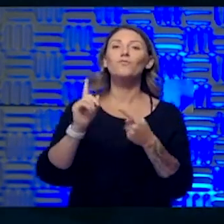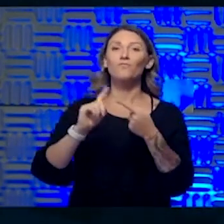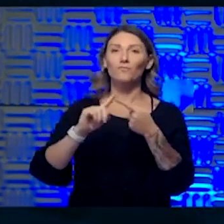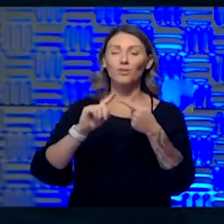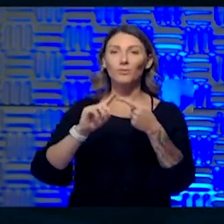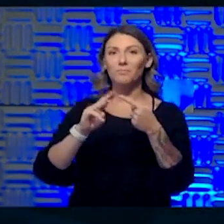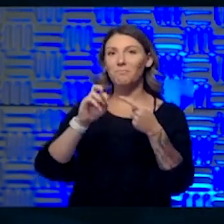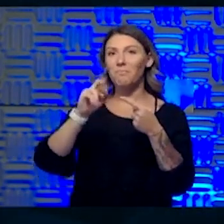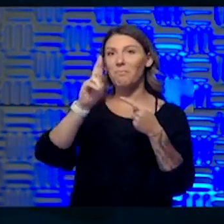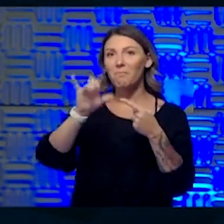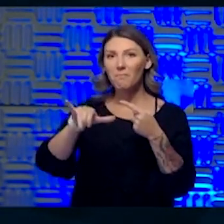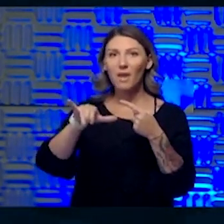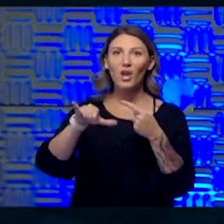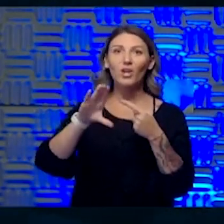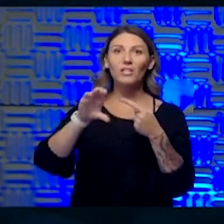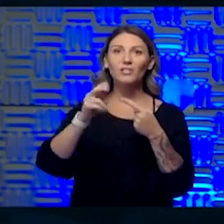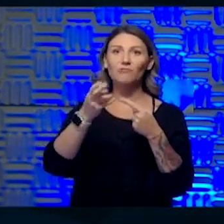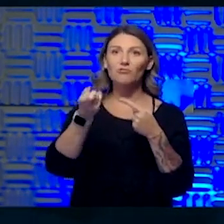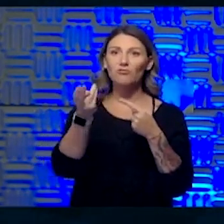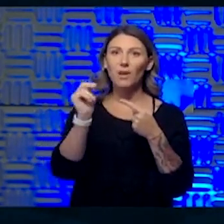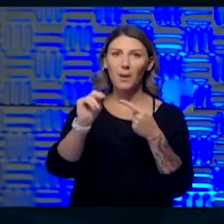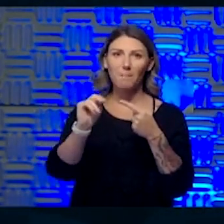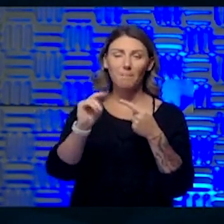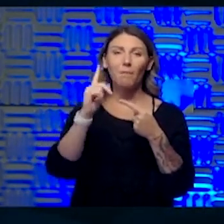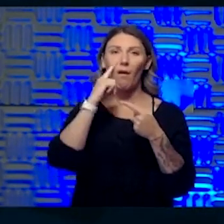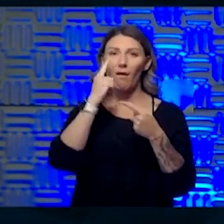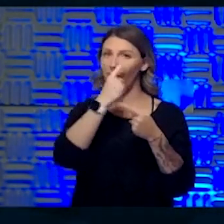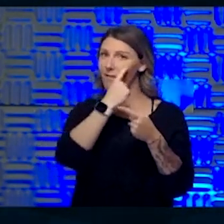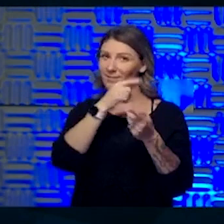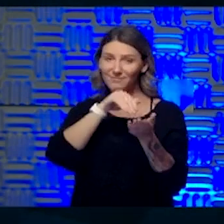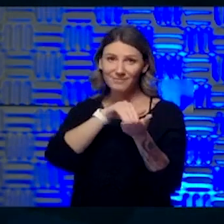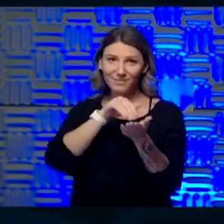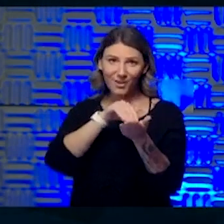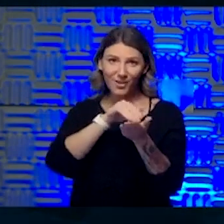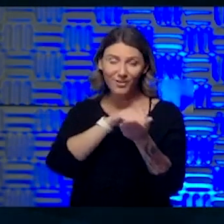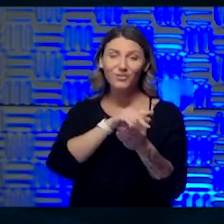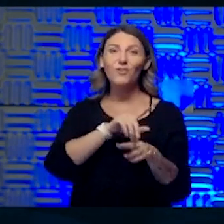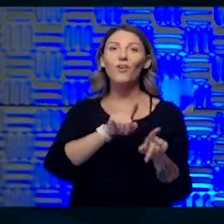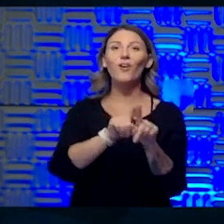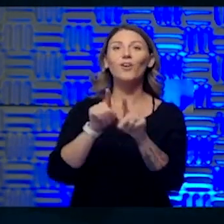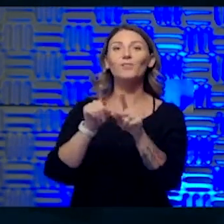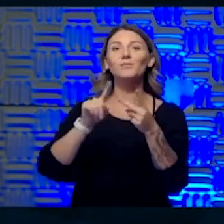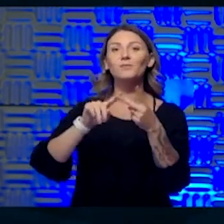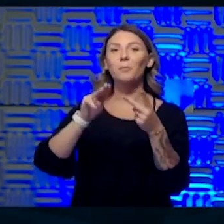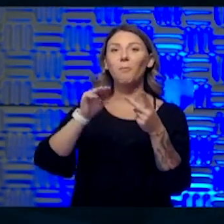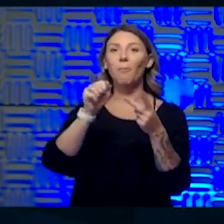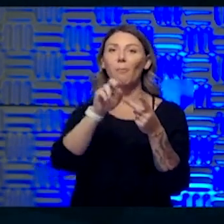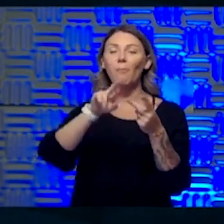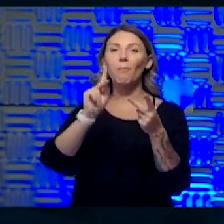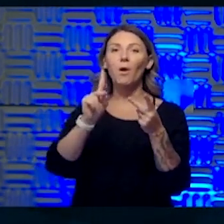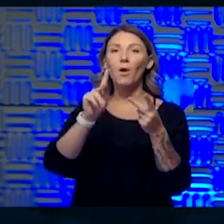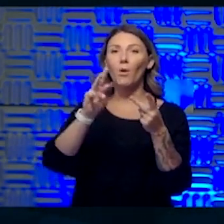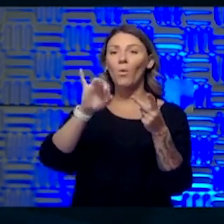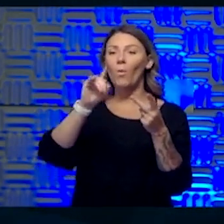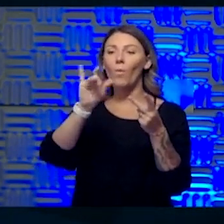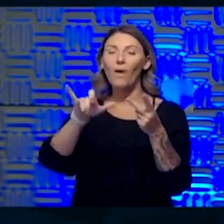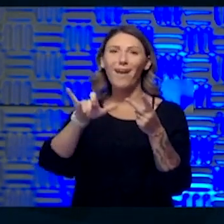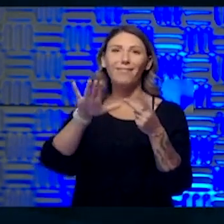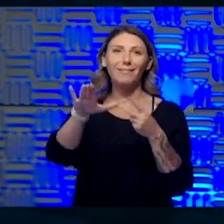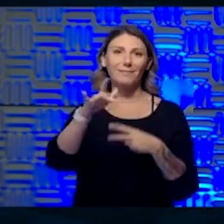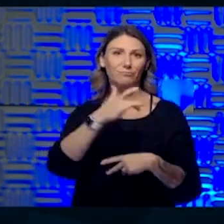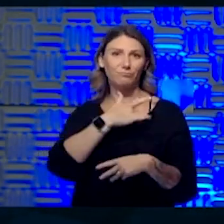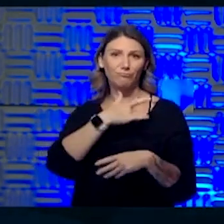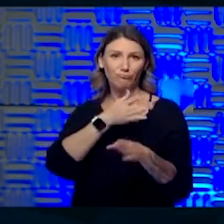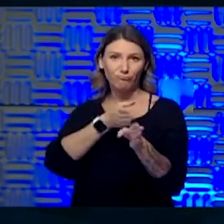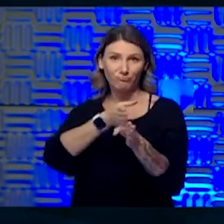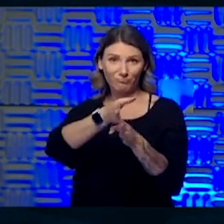ophthalmologist and somebody who has to put up with me as a patient. And Mark Wiley, one of our outstanding cardiologists, who is also the